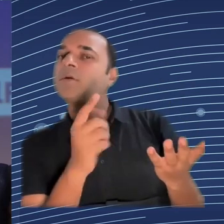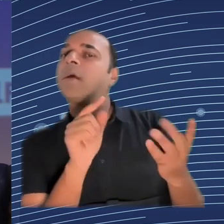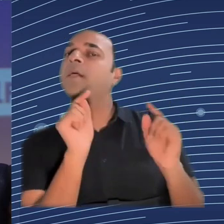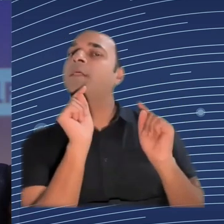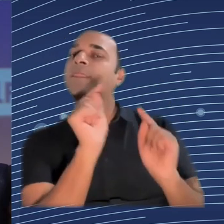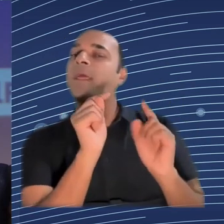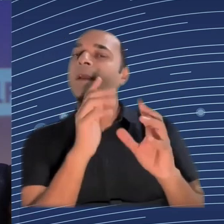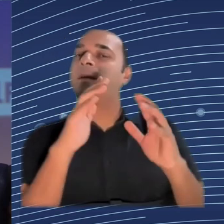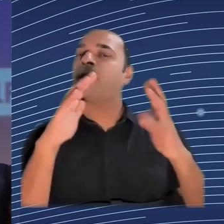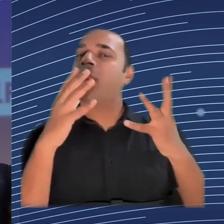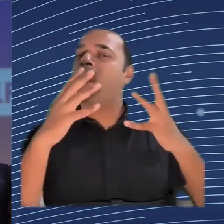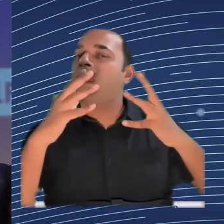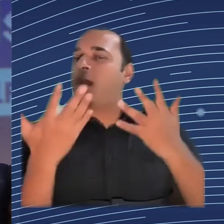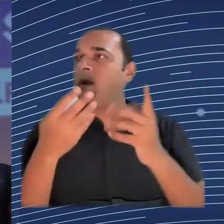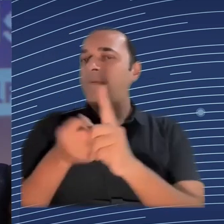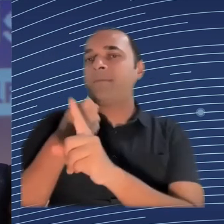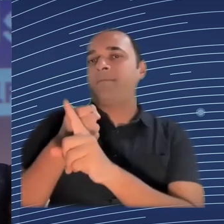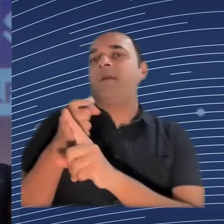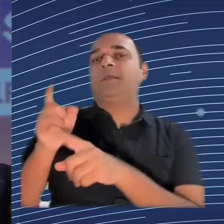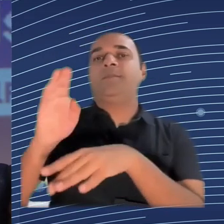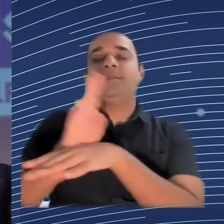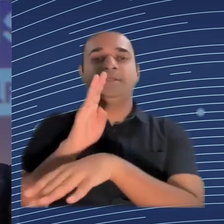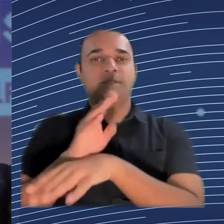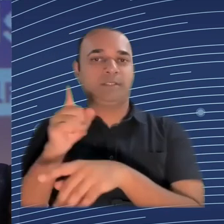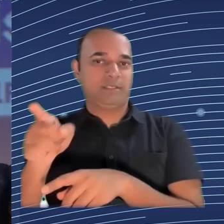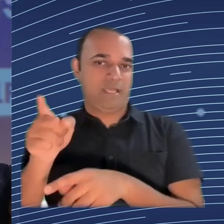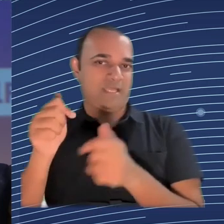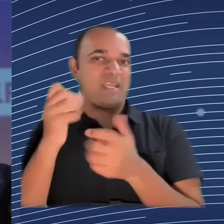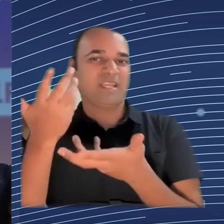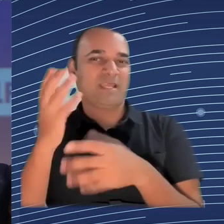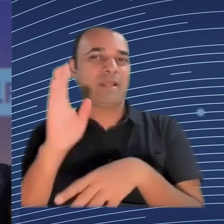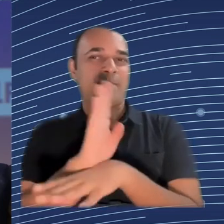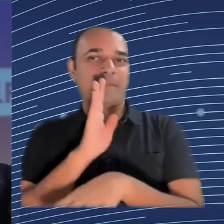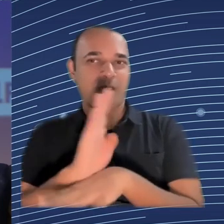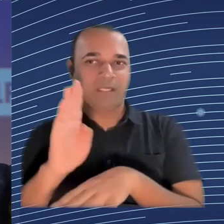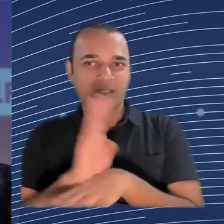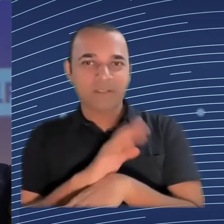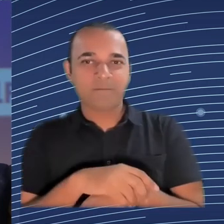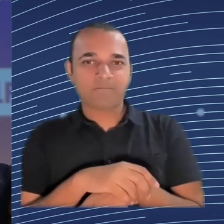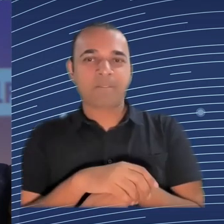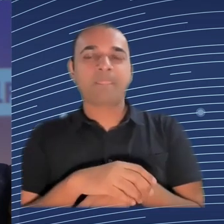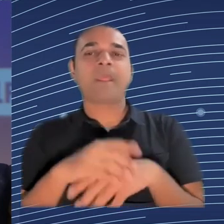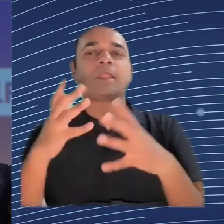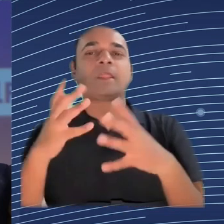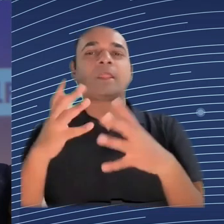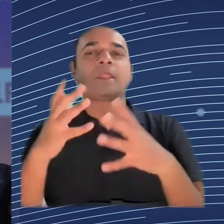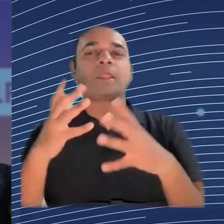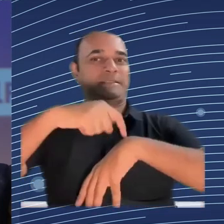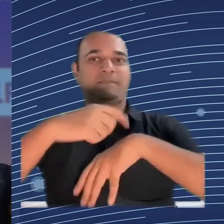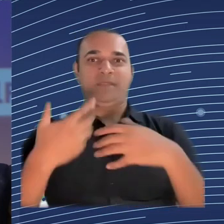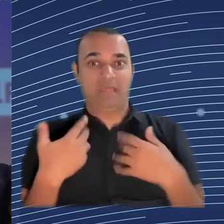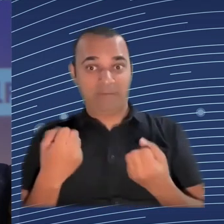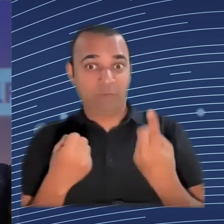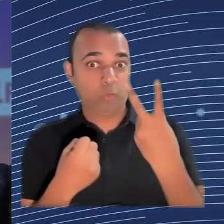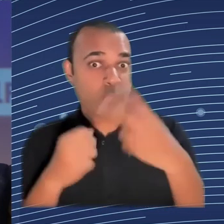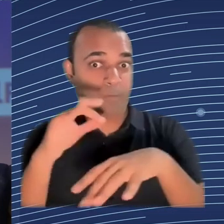measurements. So the first point that I would want answers from, answers about from a company is tell